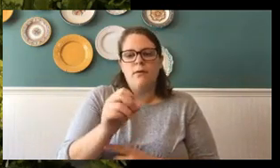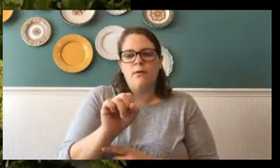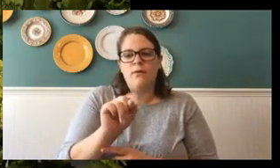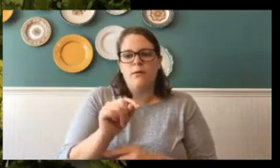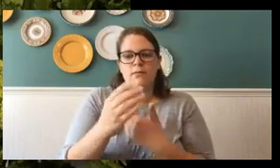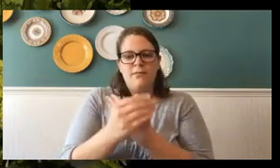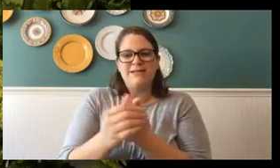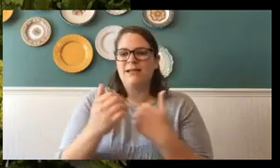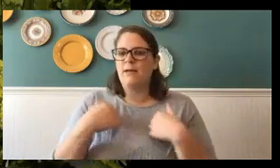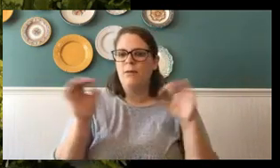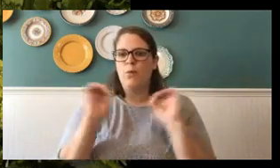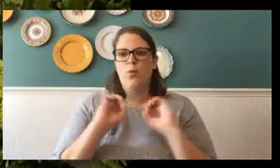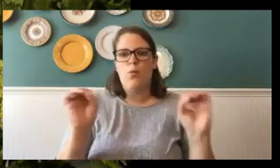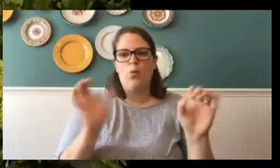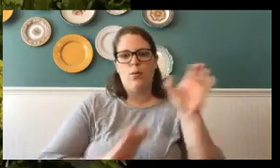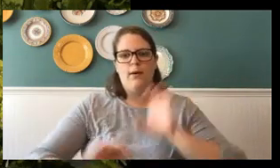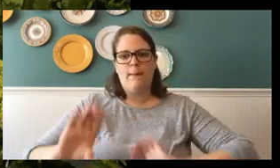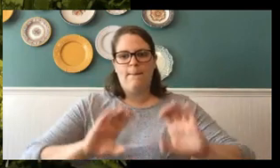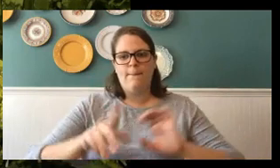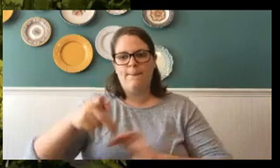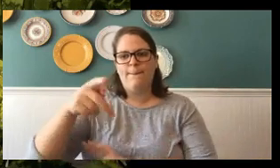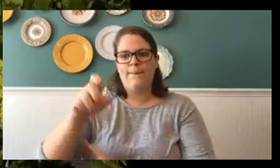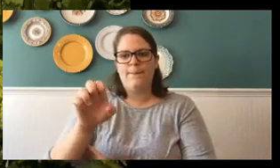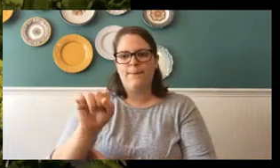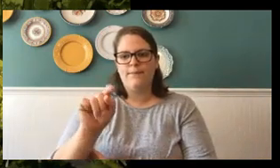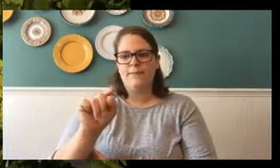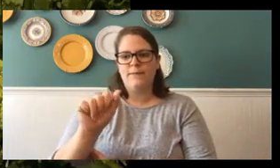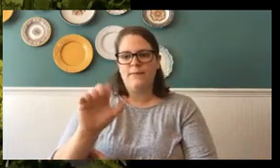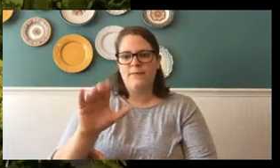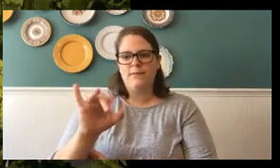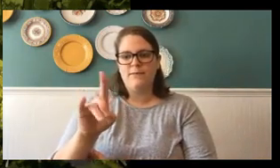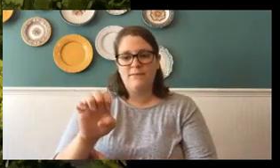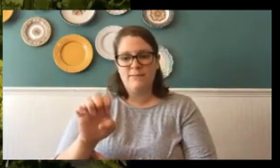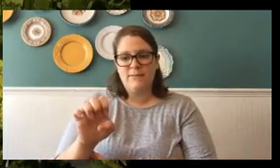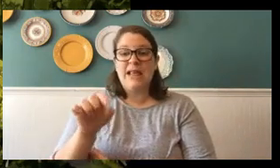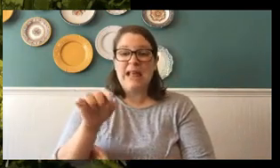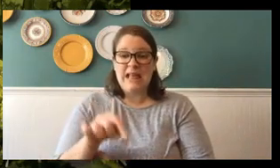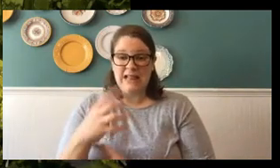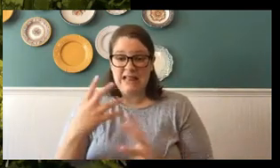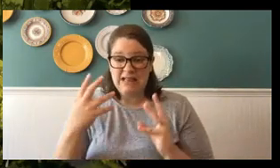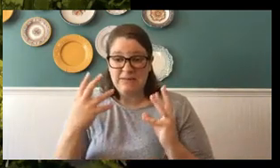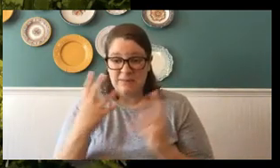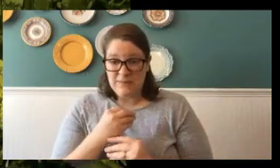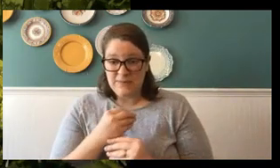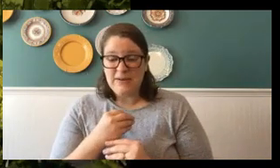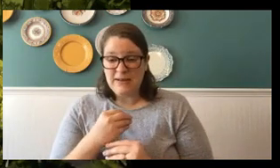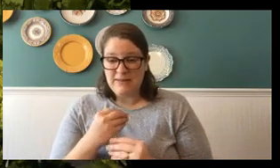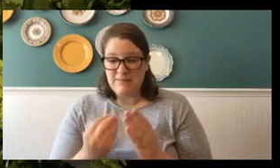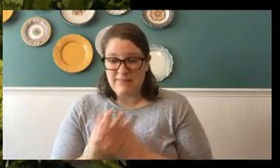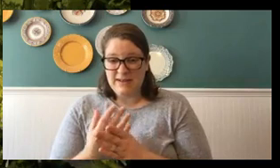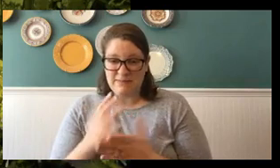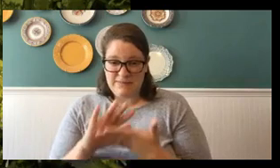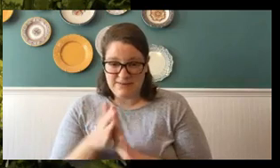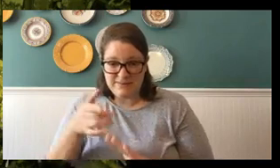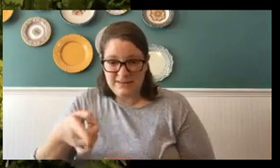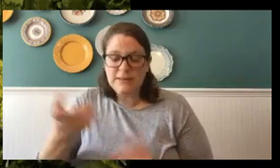with pesticide. Unfortunately, people don't like that this pretty plant becomes this plant. So a lot of nurseries,